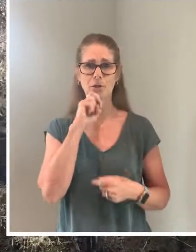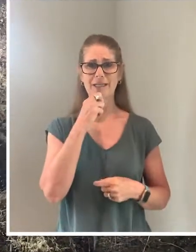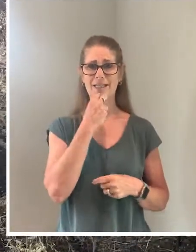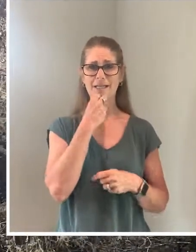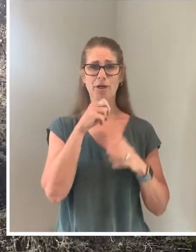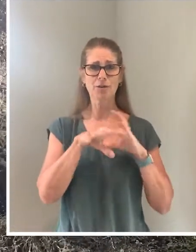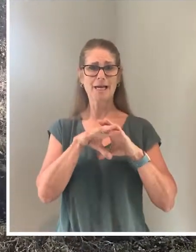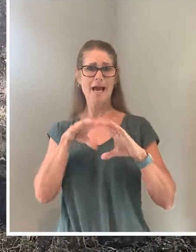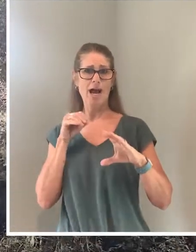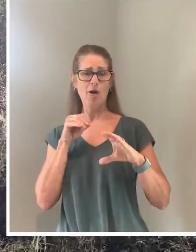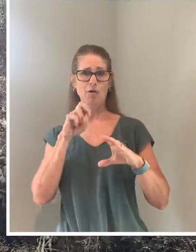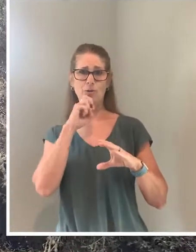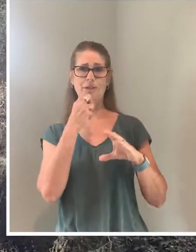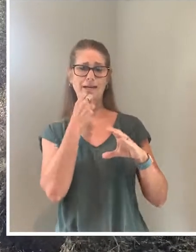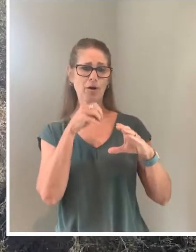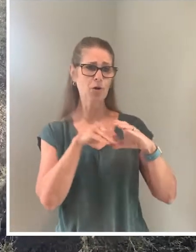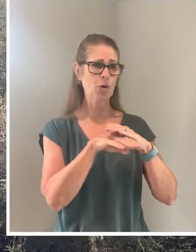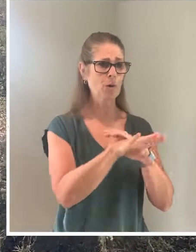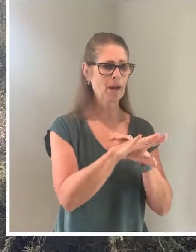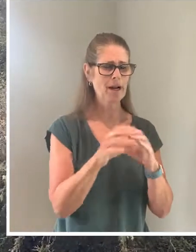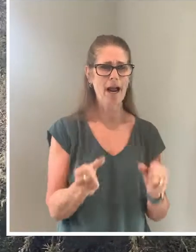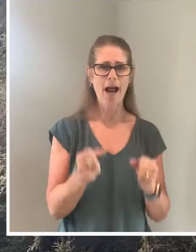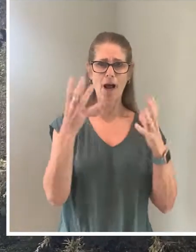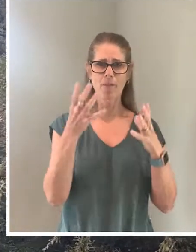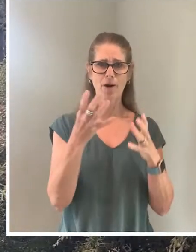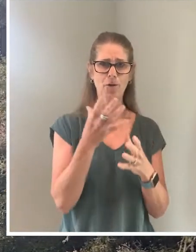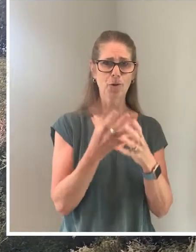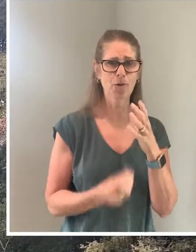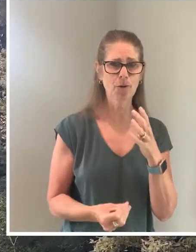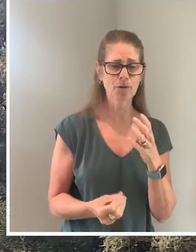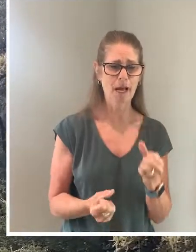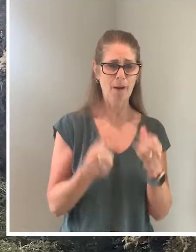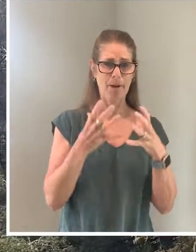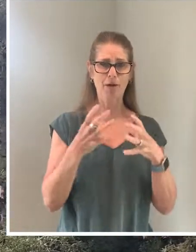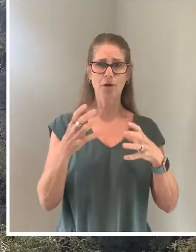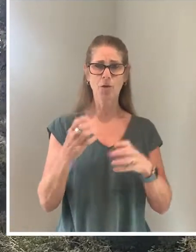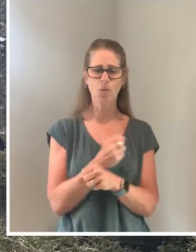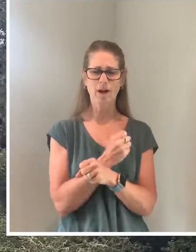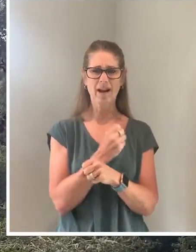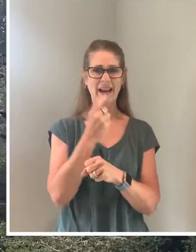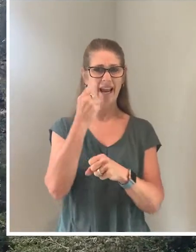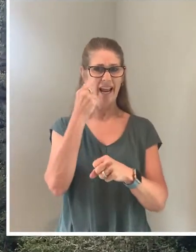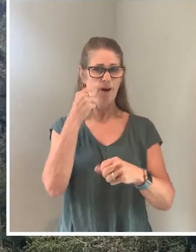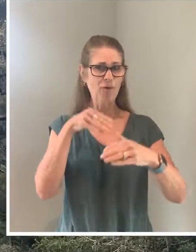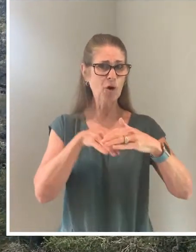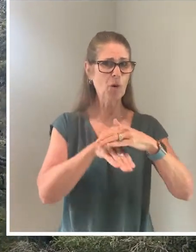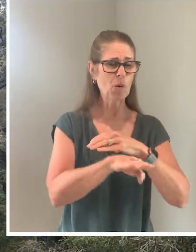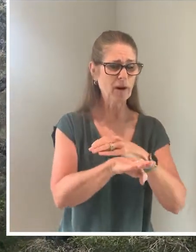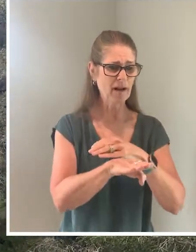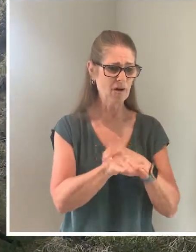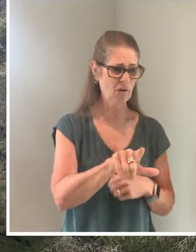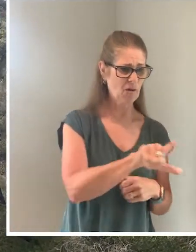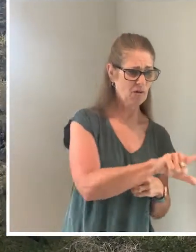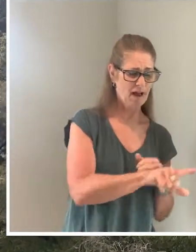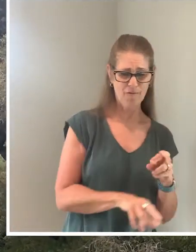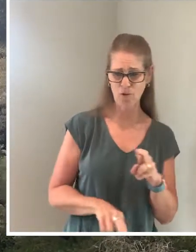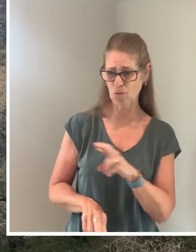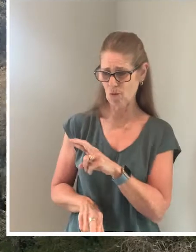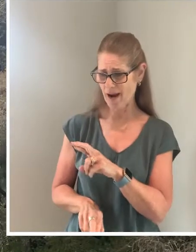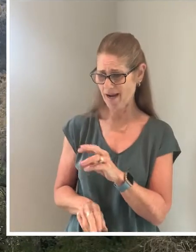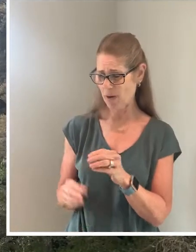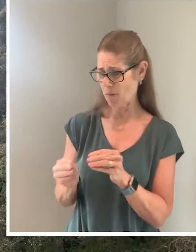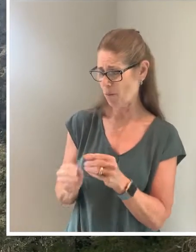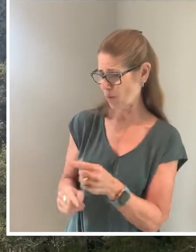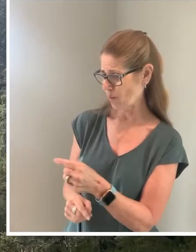How much can you lose? How much can you win? And if you go in, should you turn left or right, or right and three-quarters, or